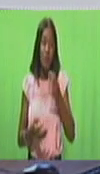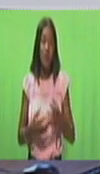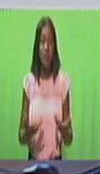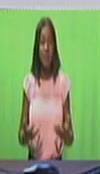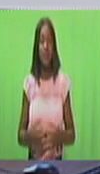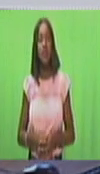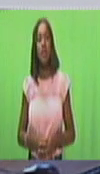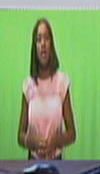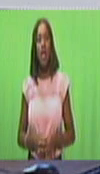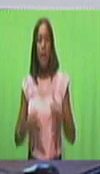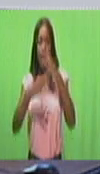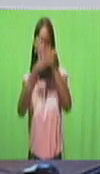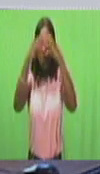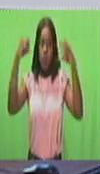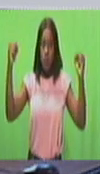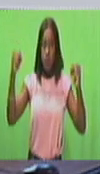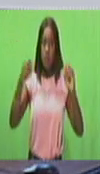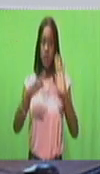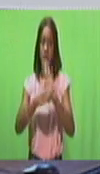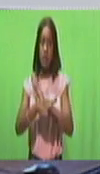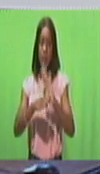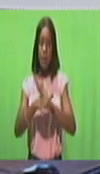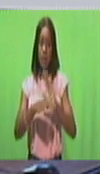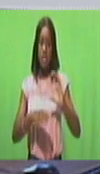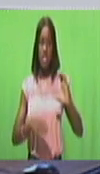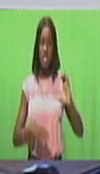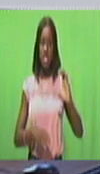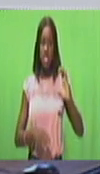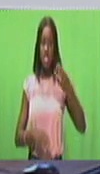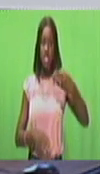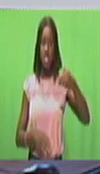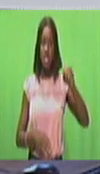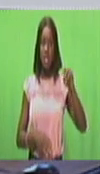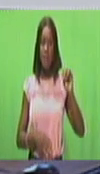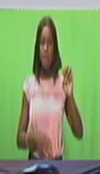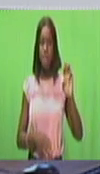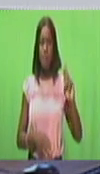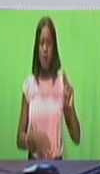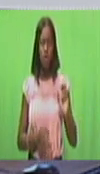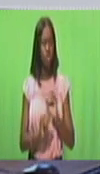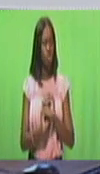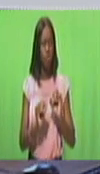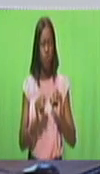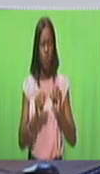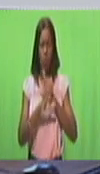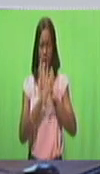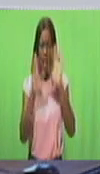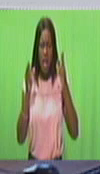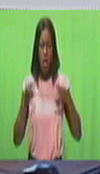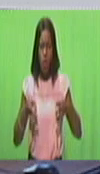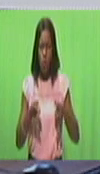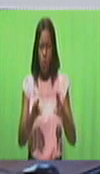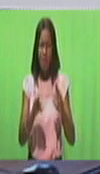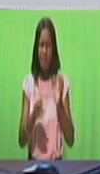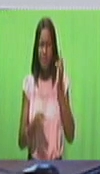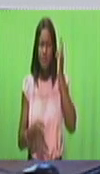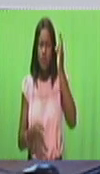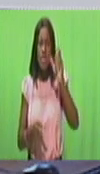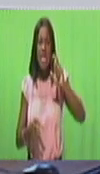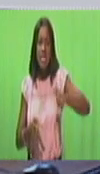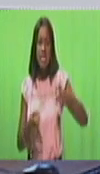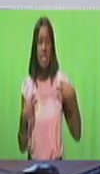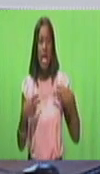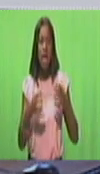Tobago Business Chamber, Diane Haddad, says there's been no clear way forward and there needs to be communication between the authorities